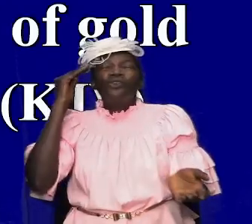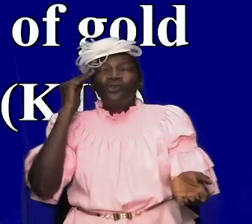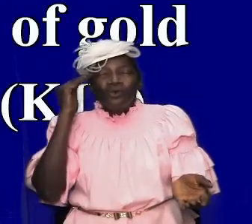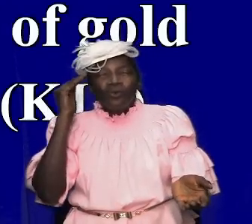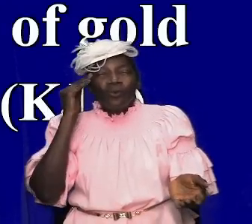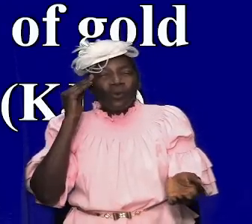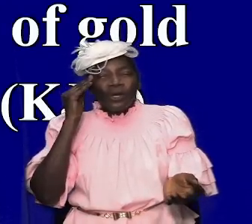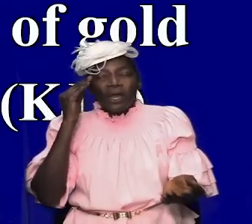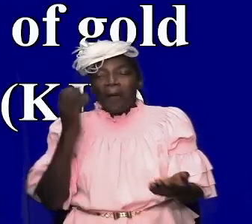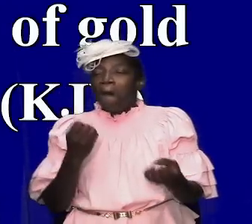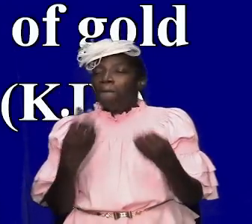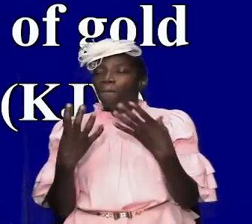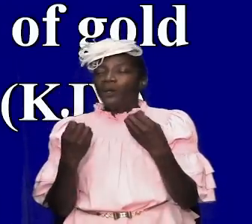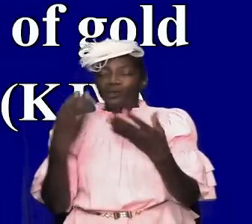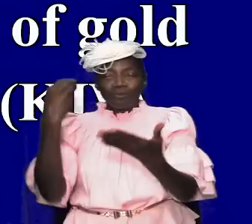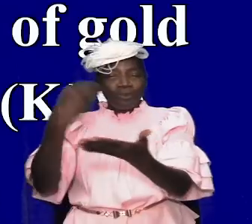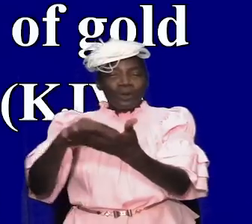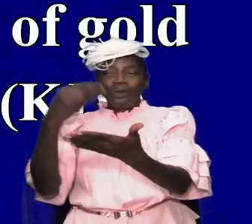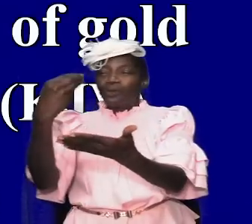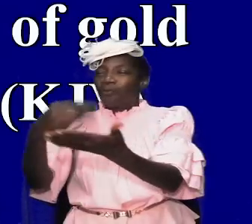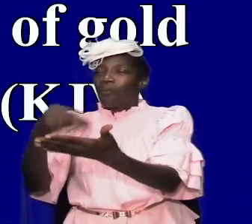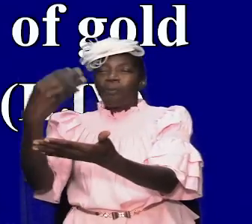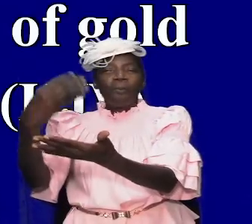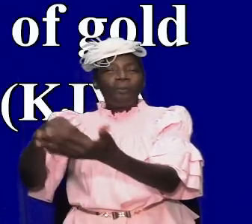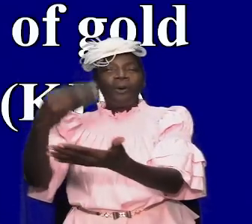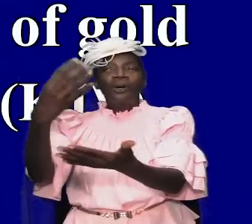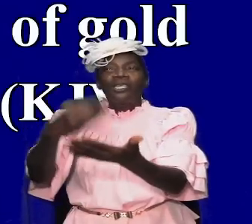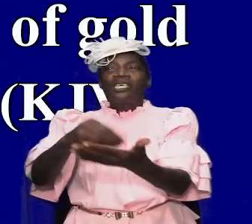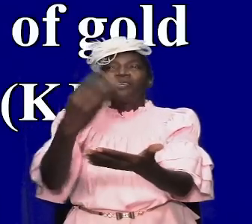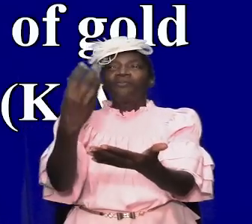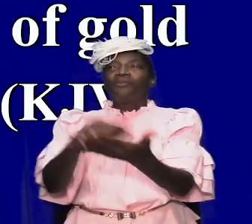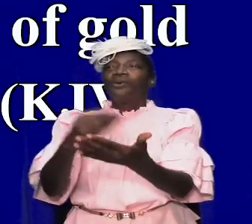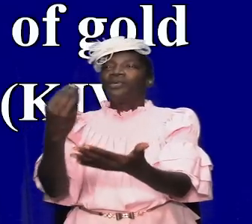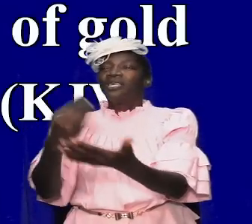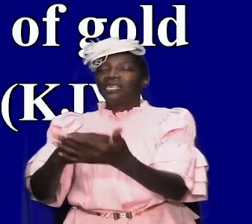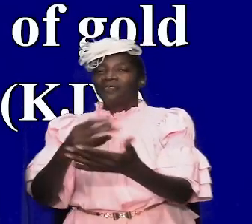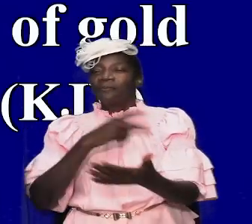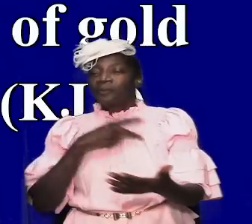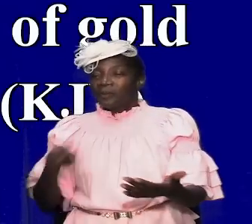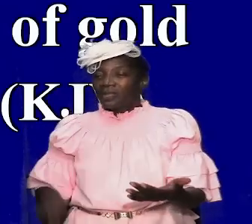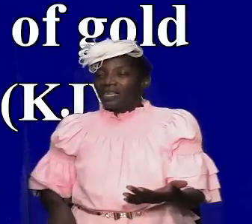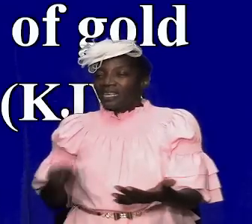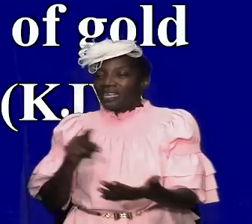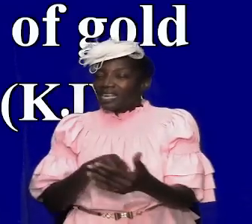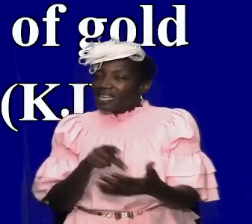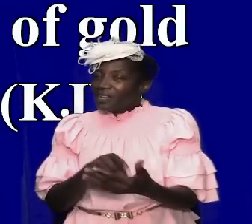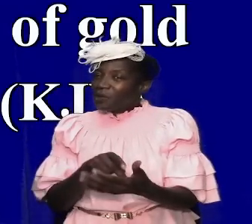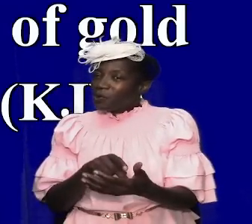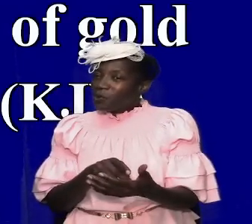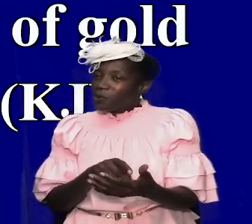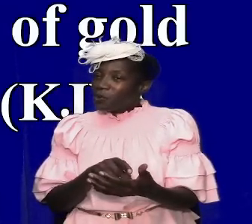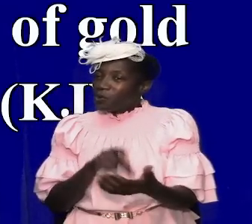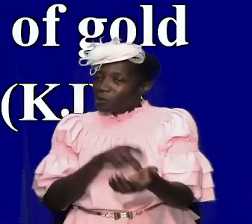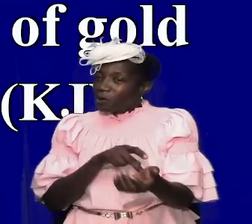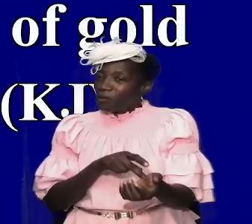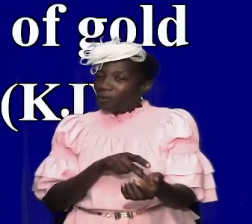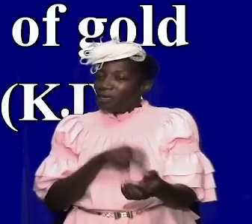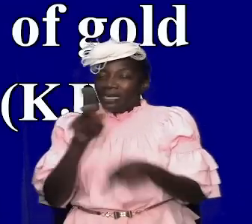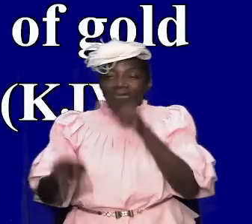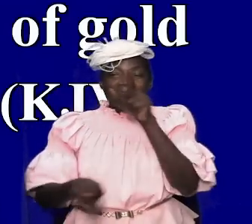was untold the the his kingdom in terms of his staff and the people that were there